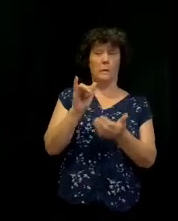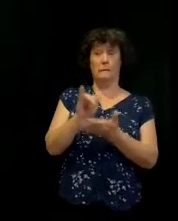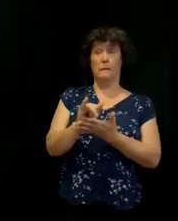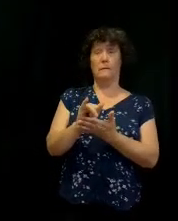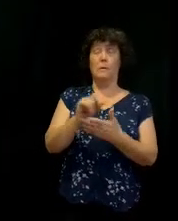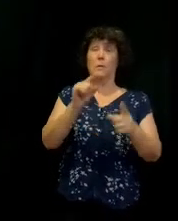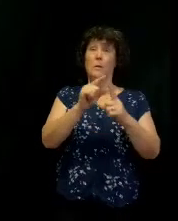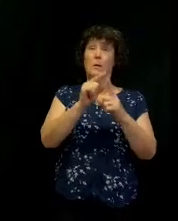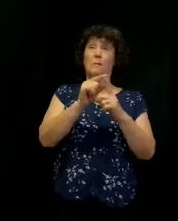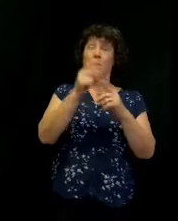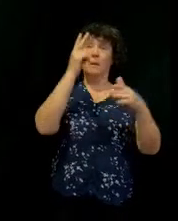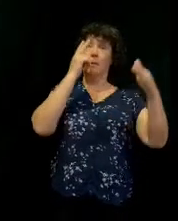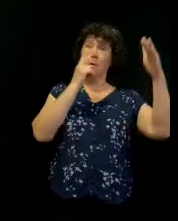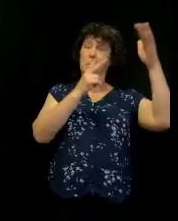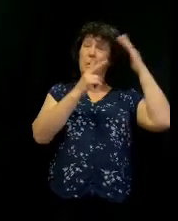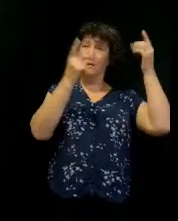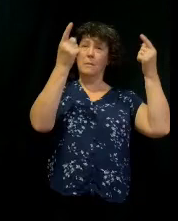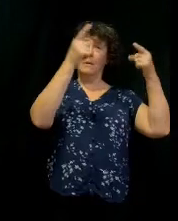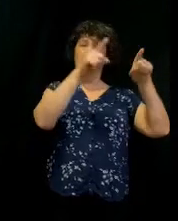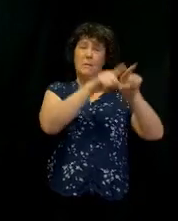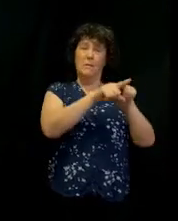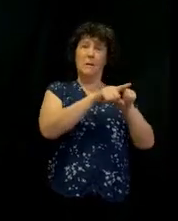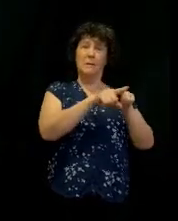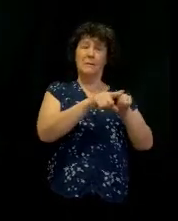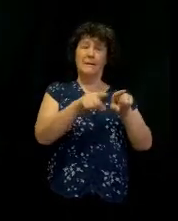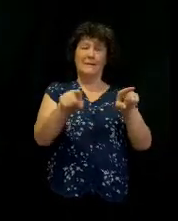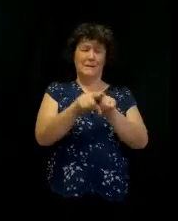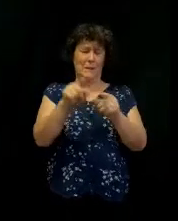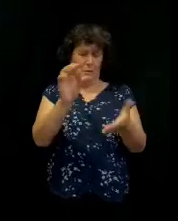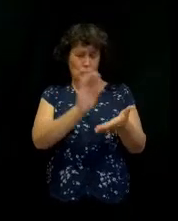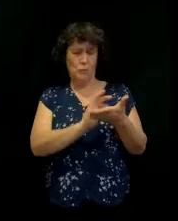the words of the prophets agree just as this is written.